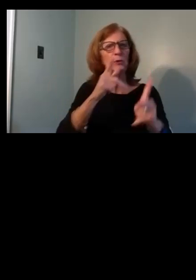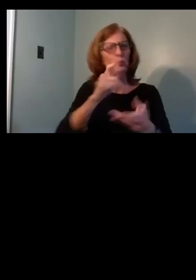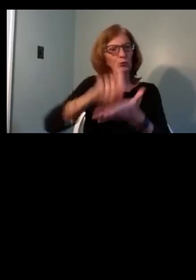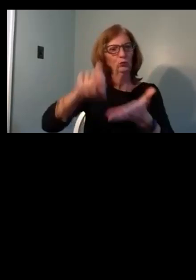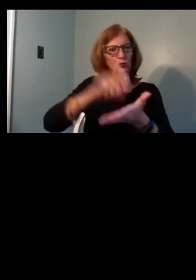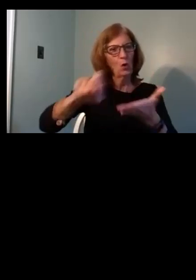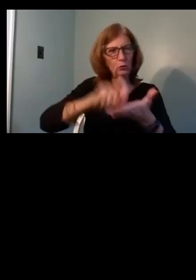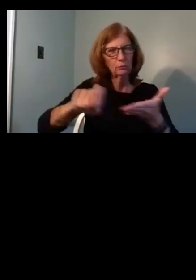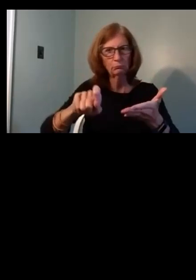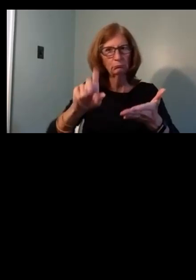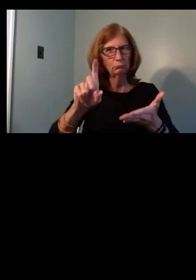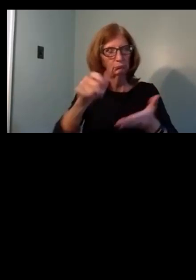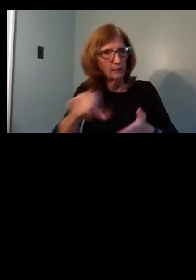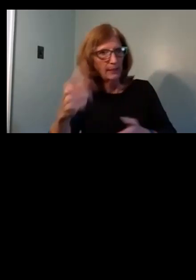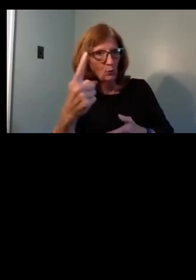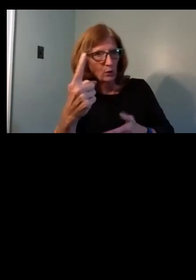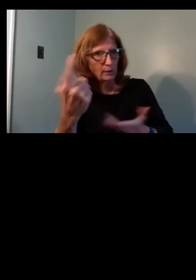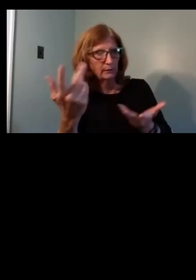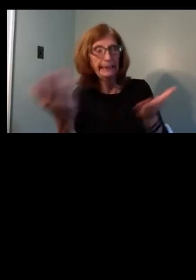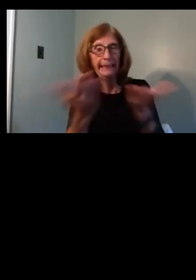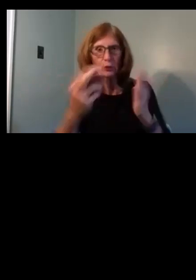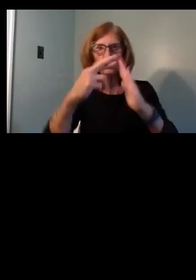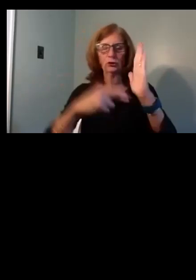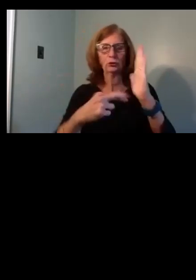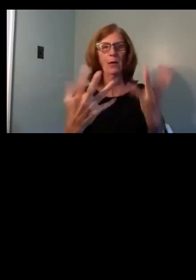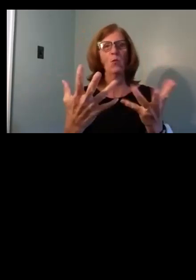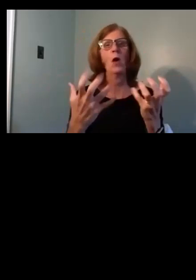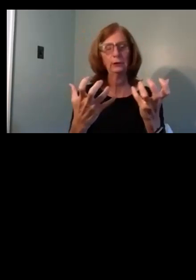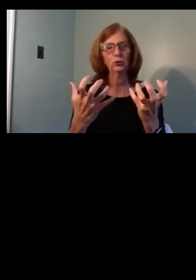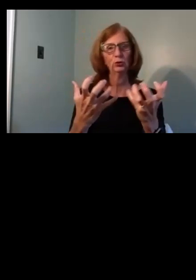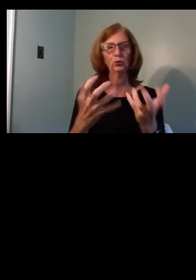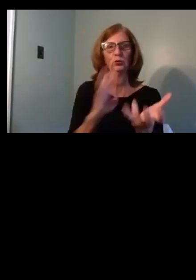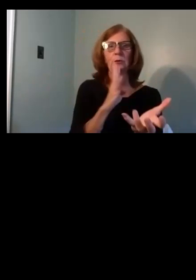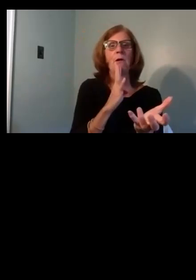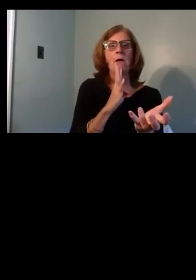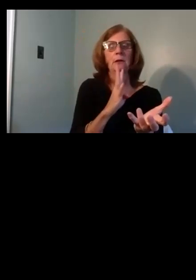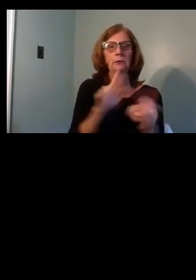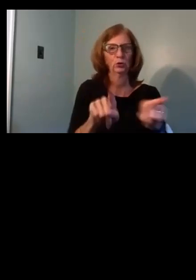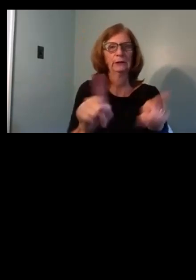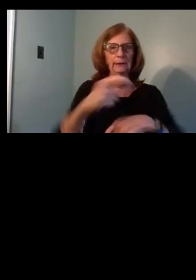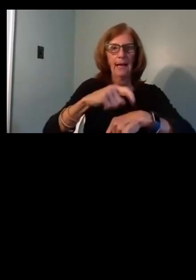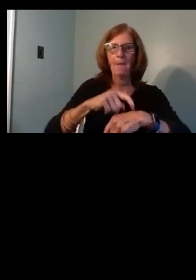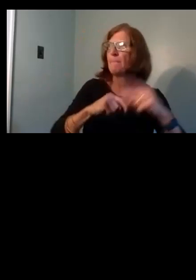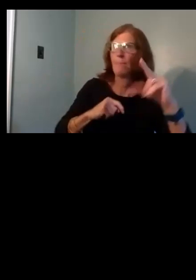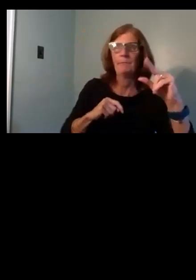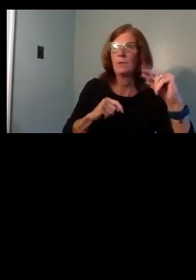in advance do we have any anyone who registered to provide live public comment we did not